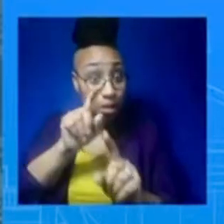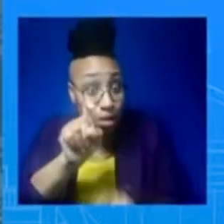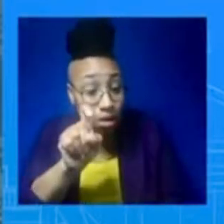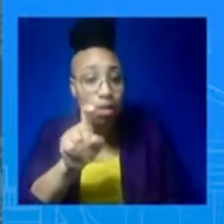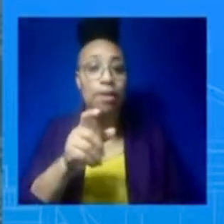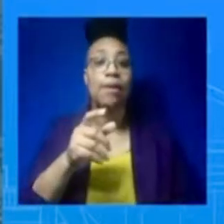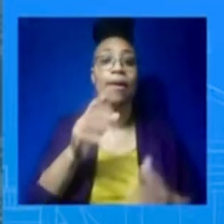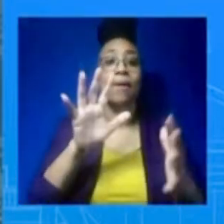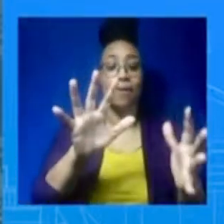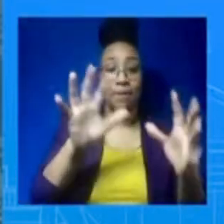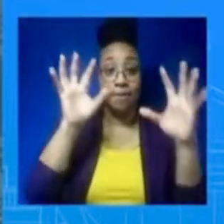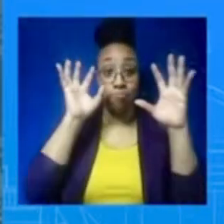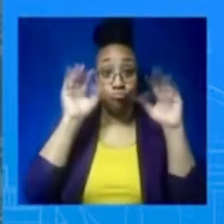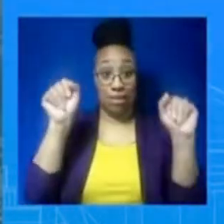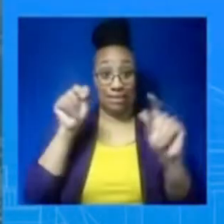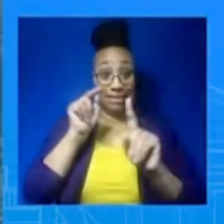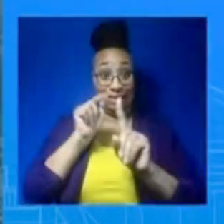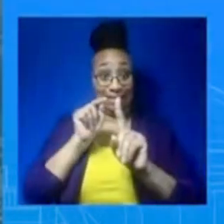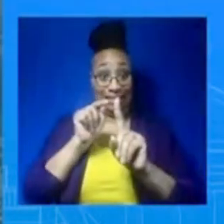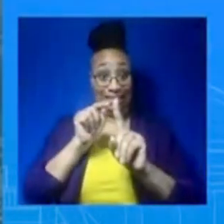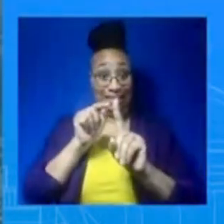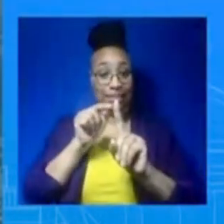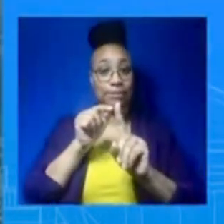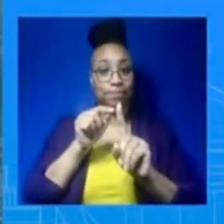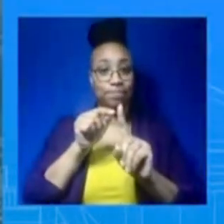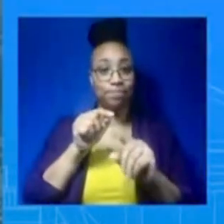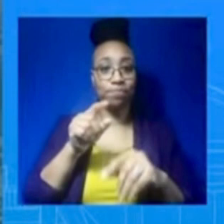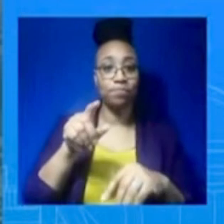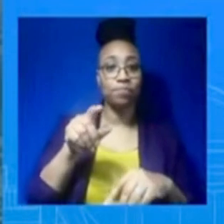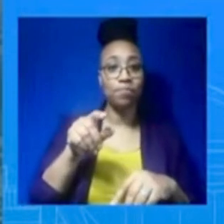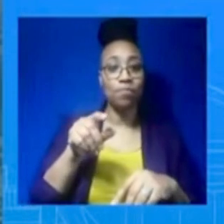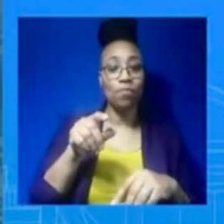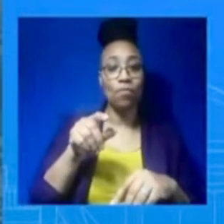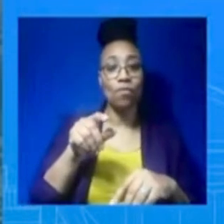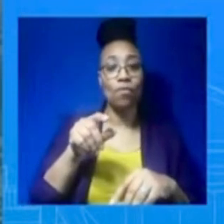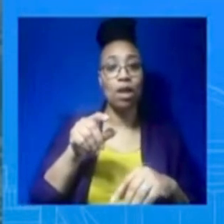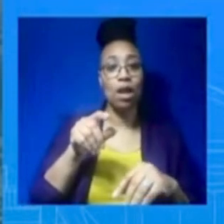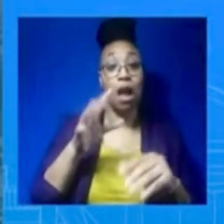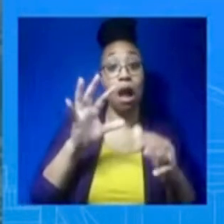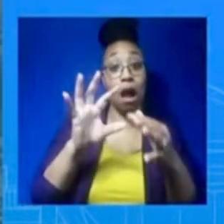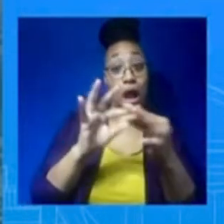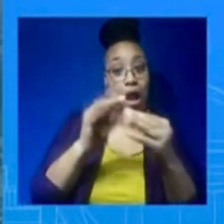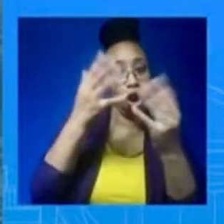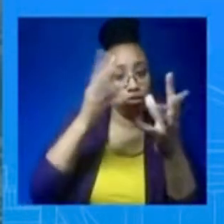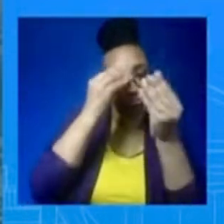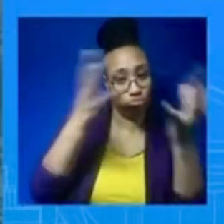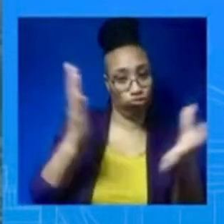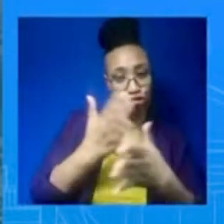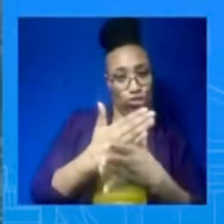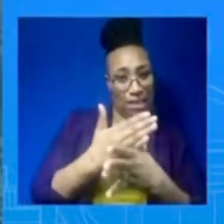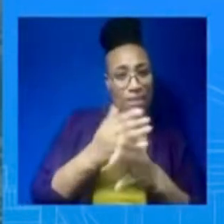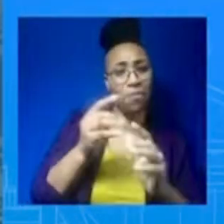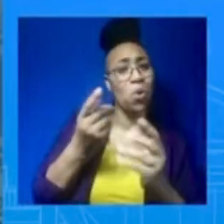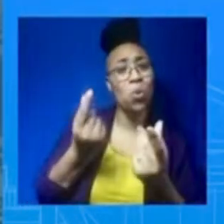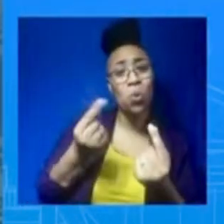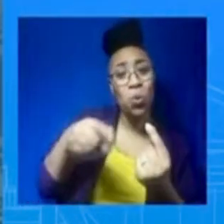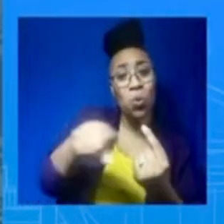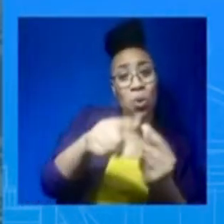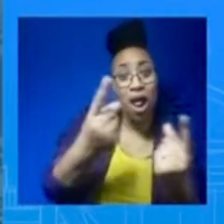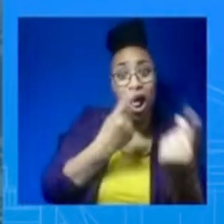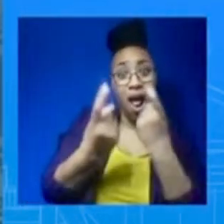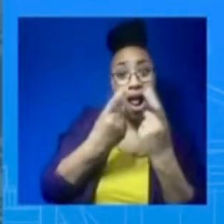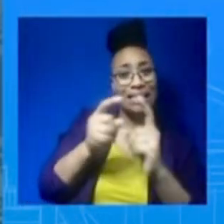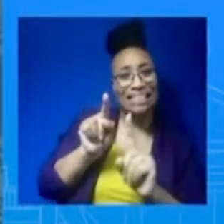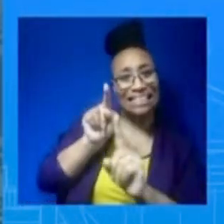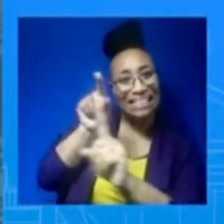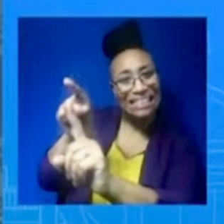to the Department of Defense on any specifics on who's, on who's been wounded or any, any details, other details outside of what John Kirby laid